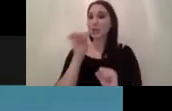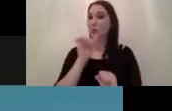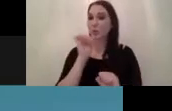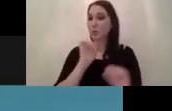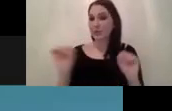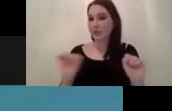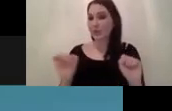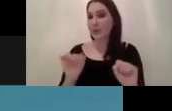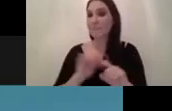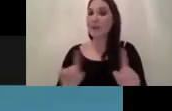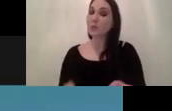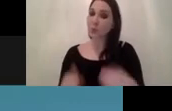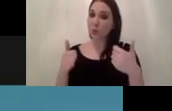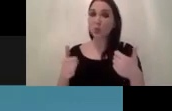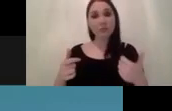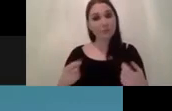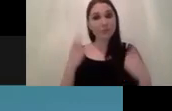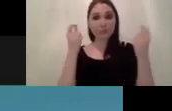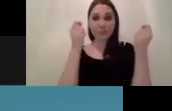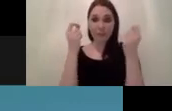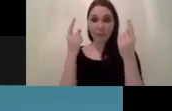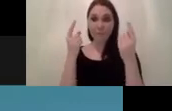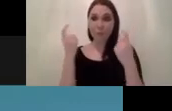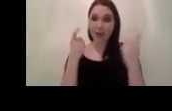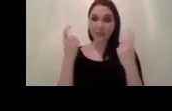methodology to actually come up with ai project ideas